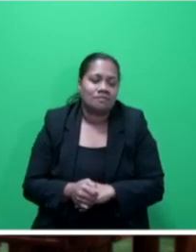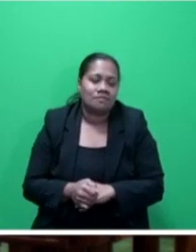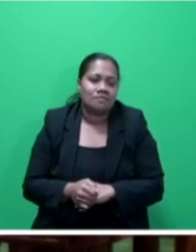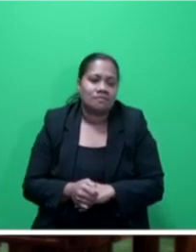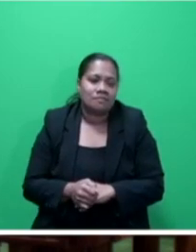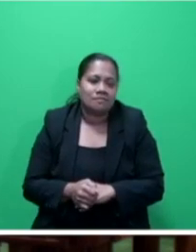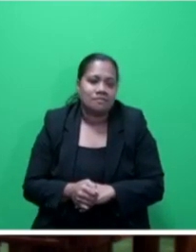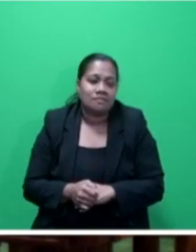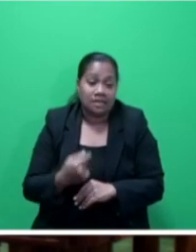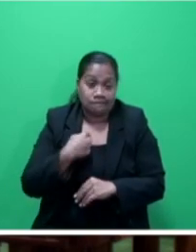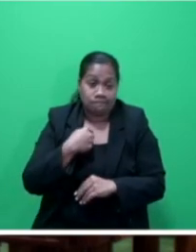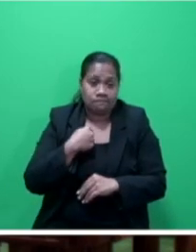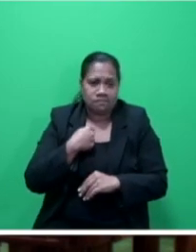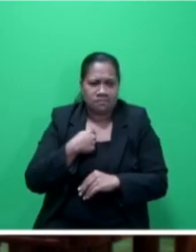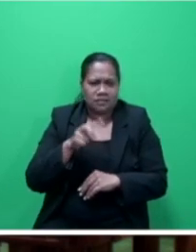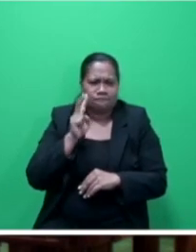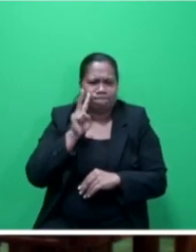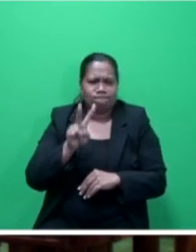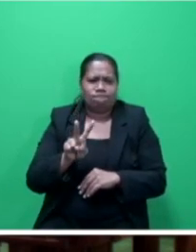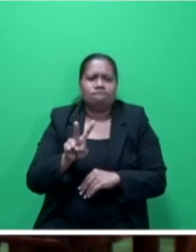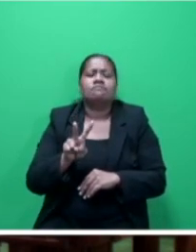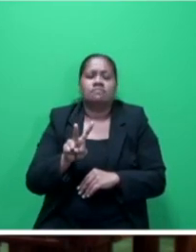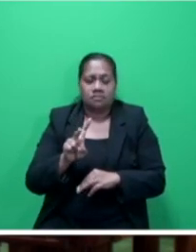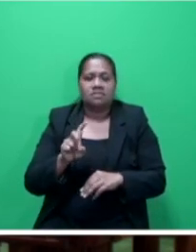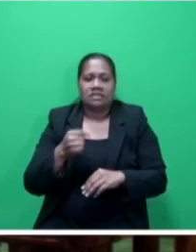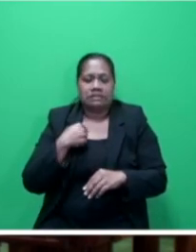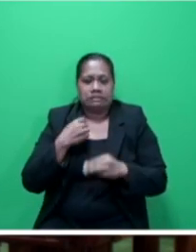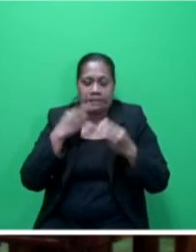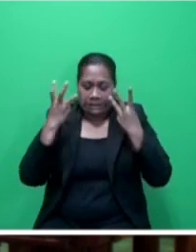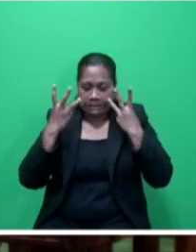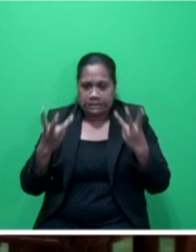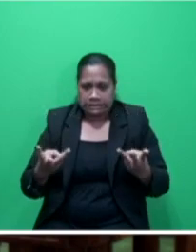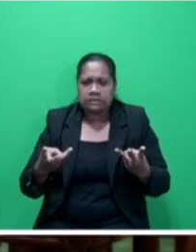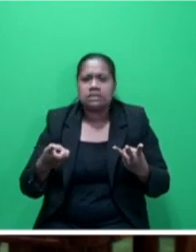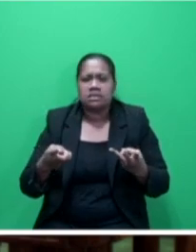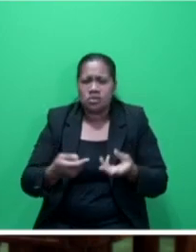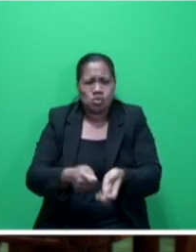for one, witnessed the amount of efforts